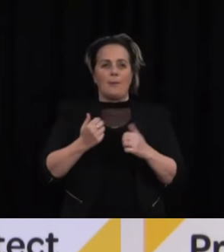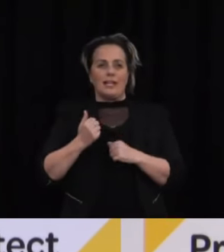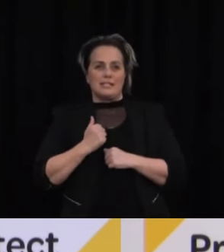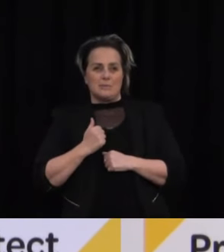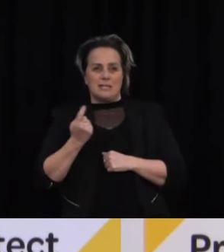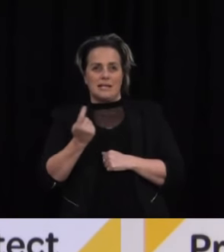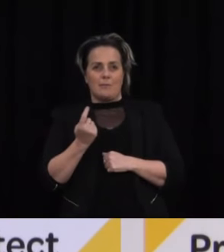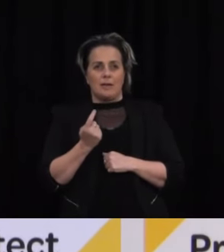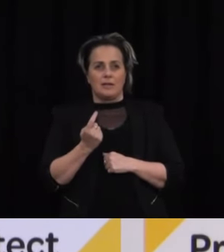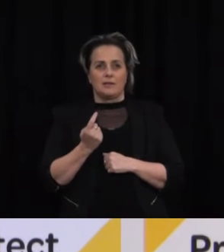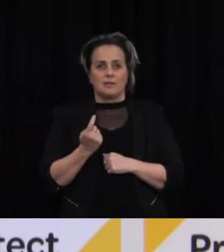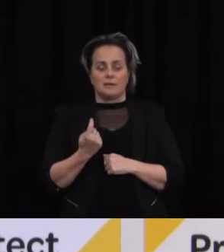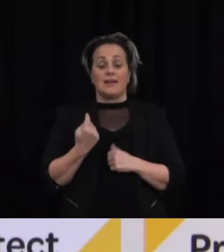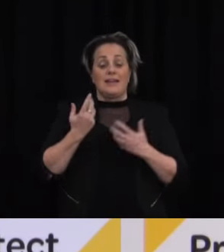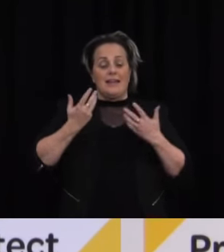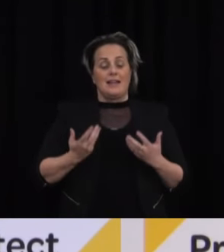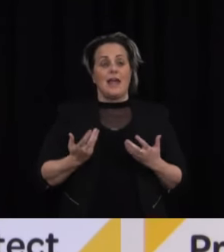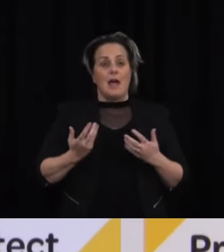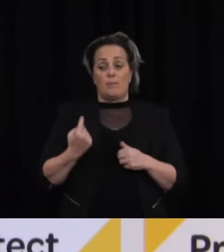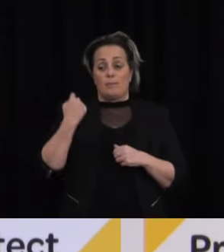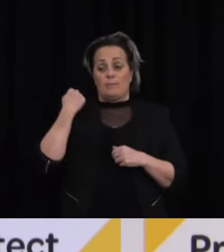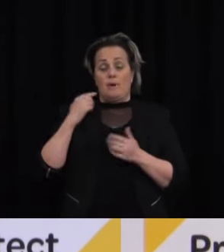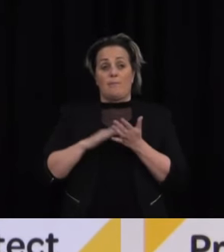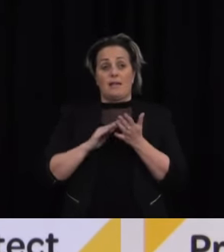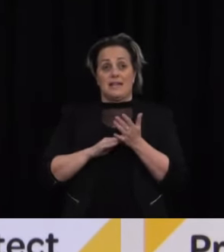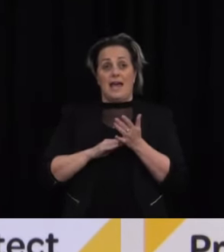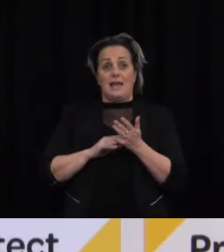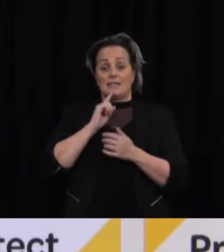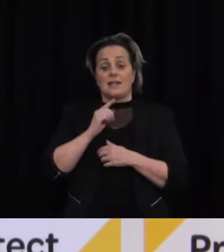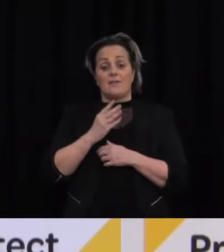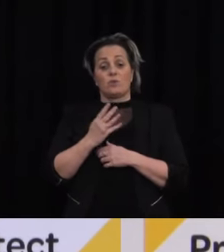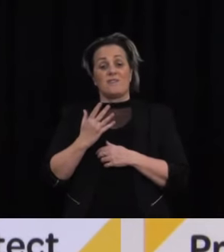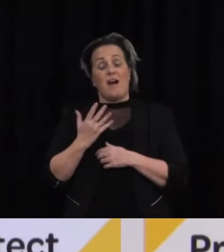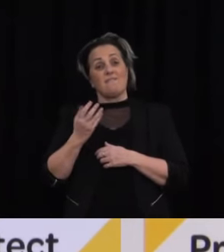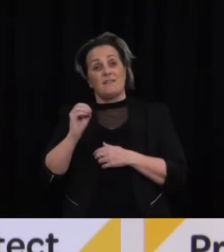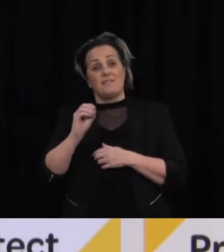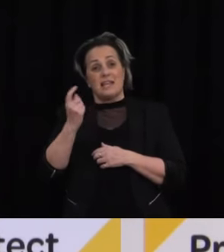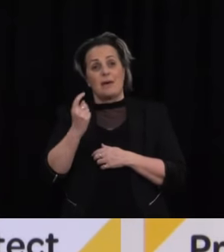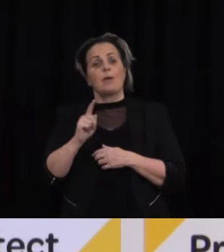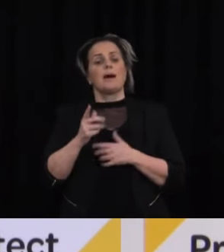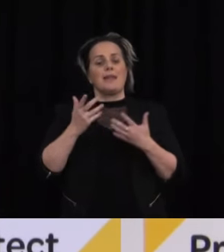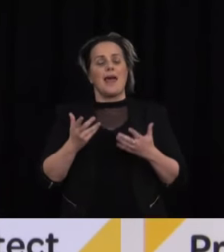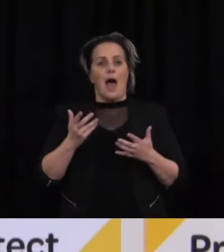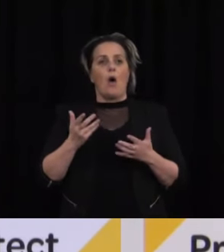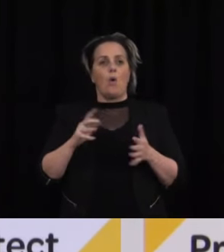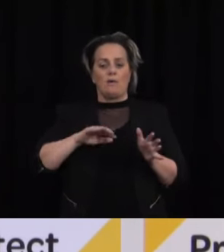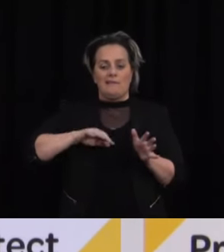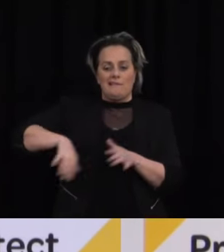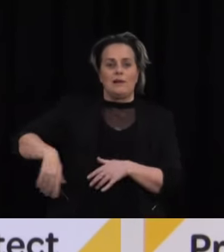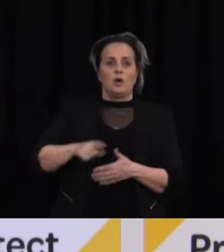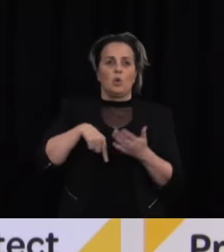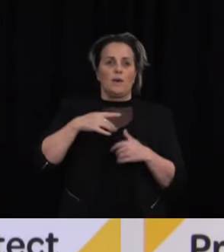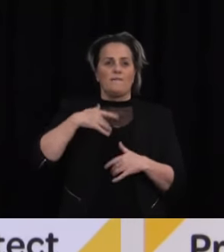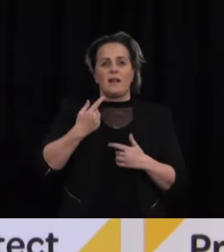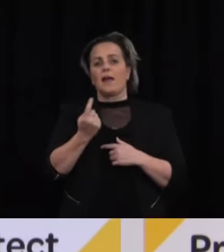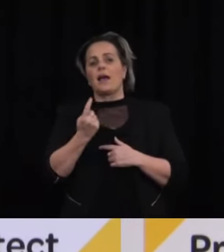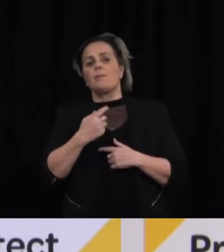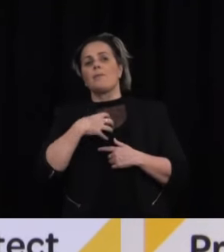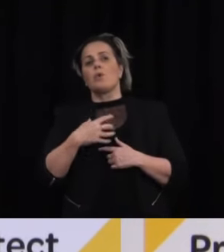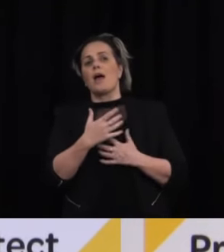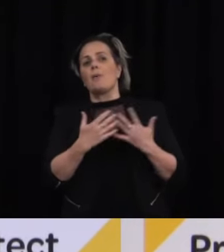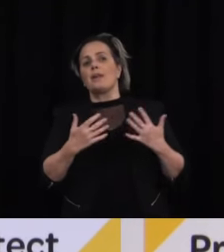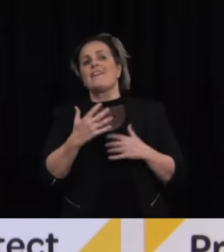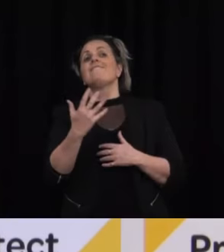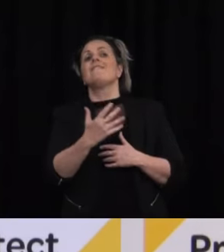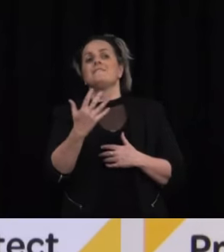45 to 50 on Monday it's now down to around 15 because a number of our cases today are ones that were picked up through the day 5 and day